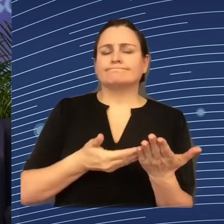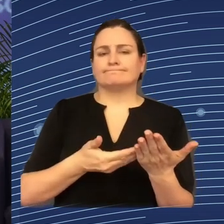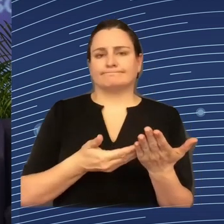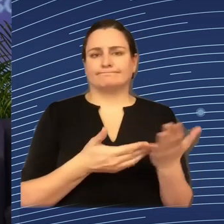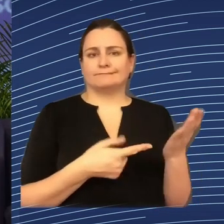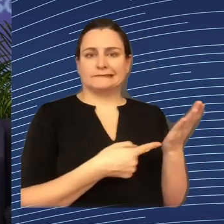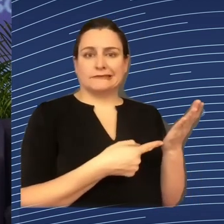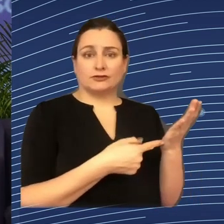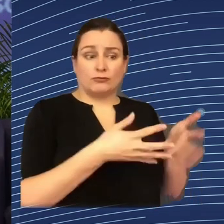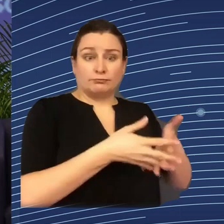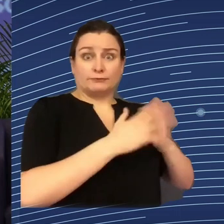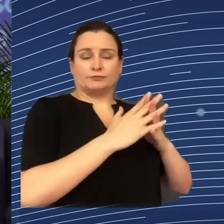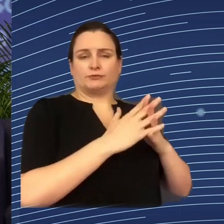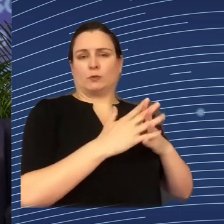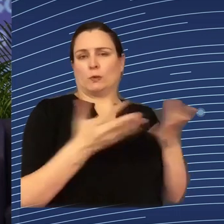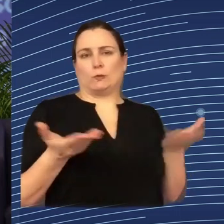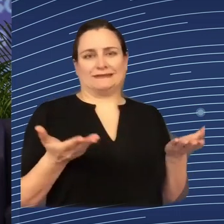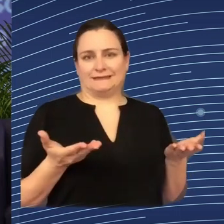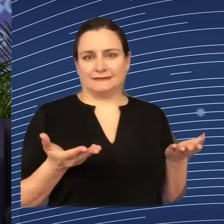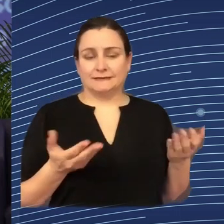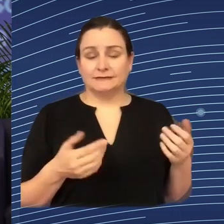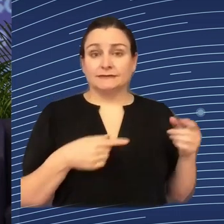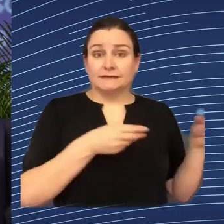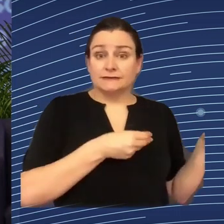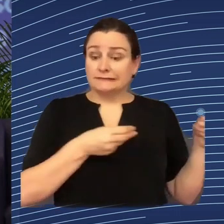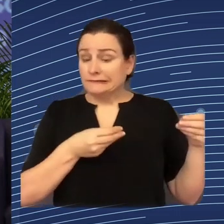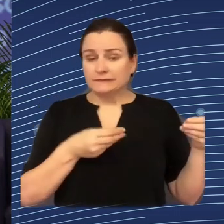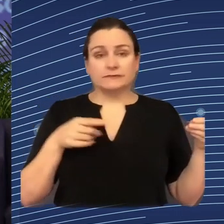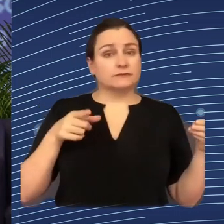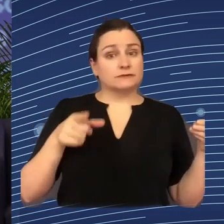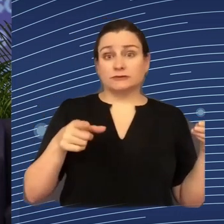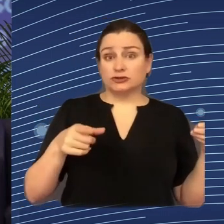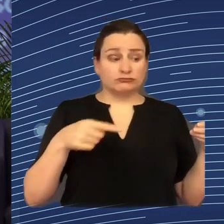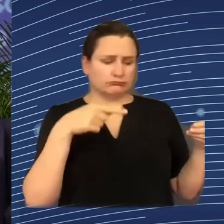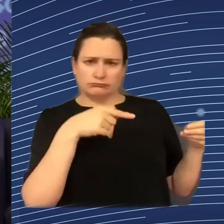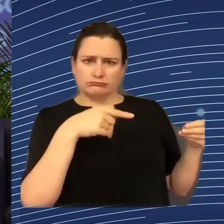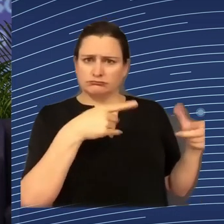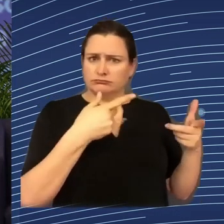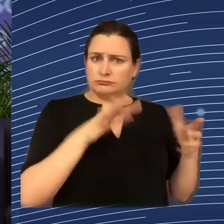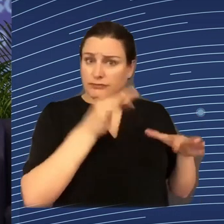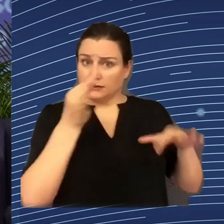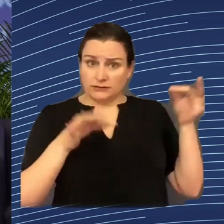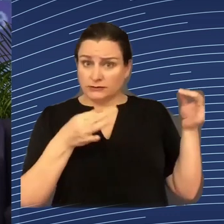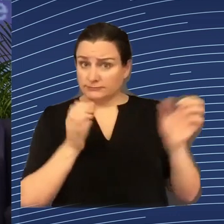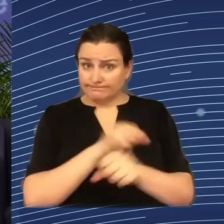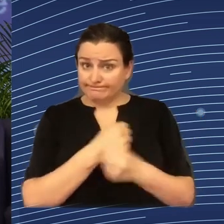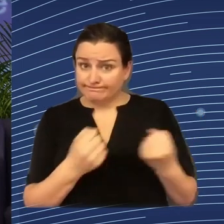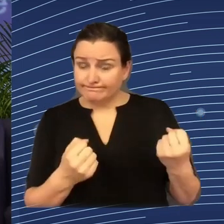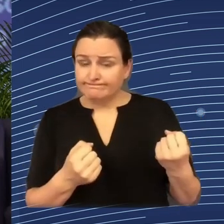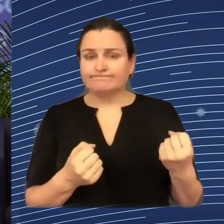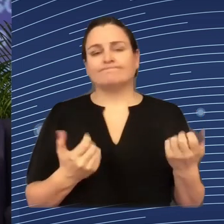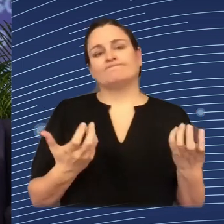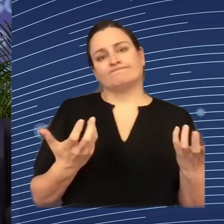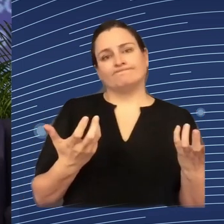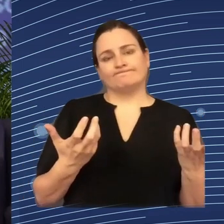ethical control of the product, and that cannot happen through standardization, clearly not, this product